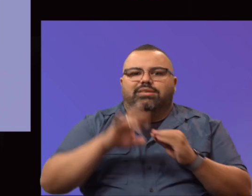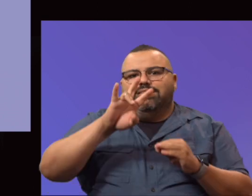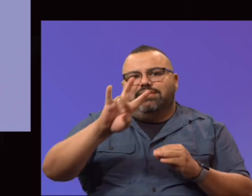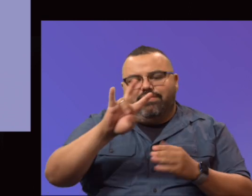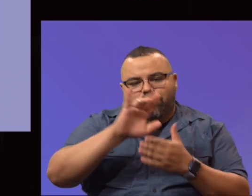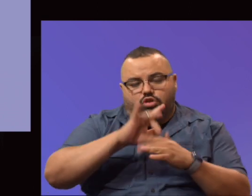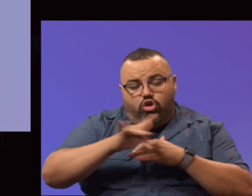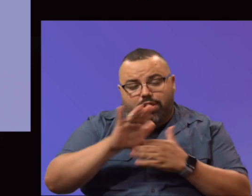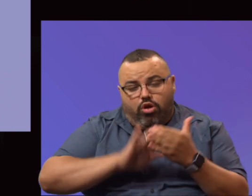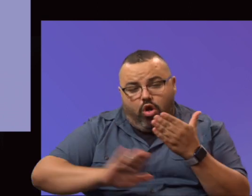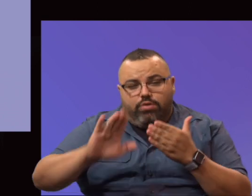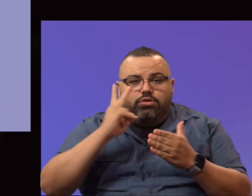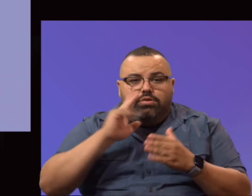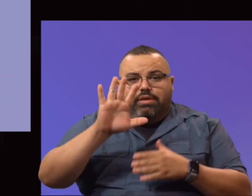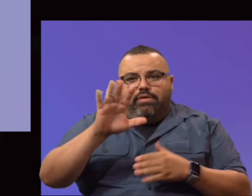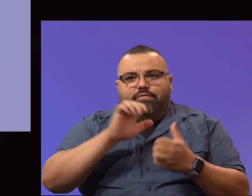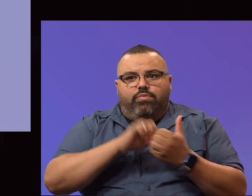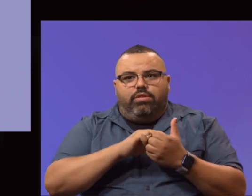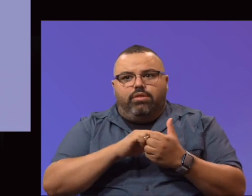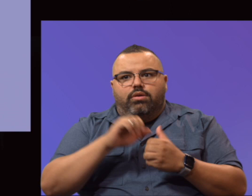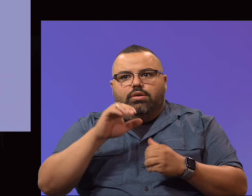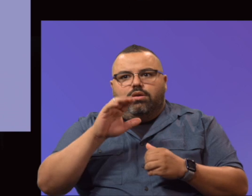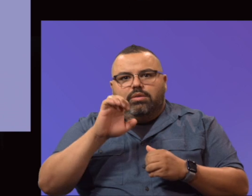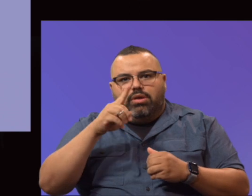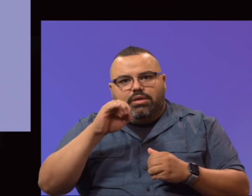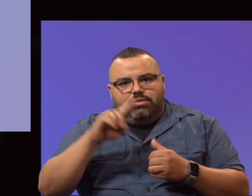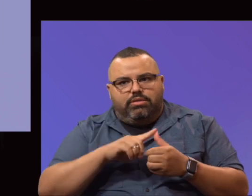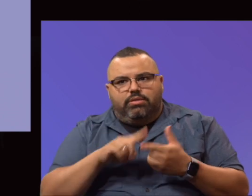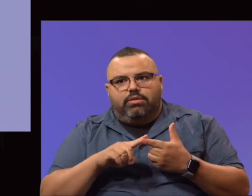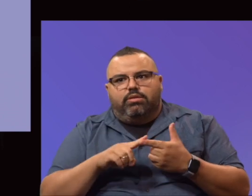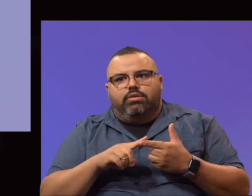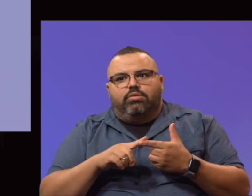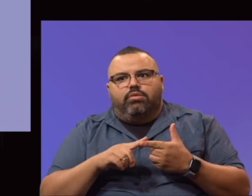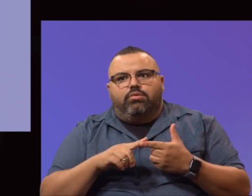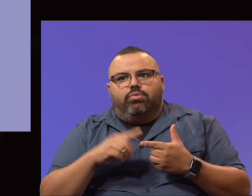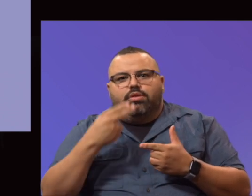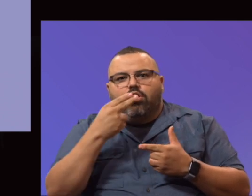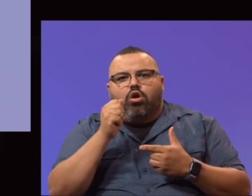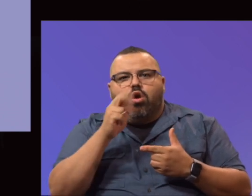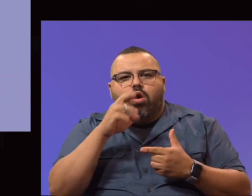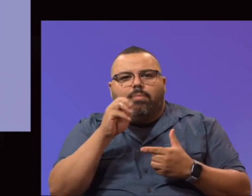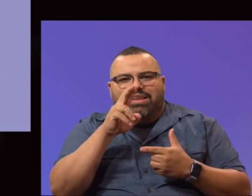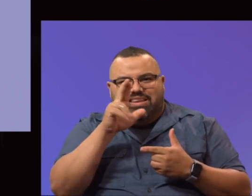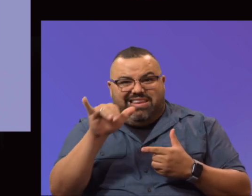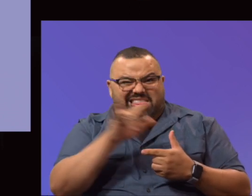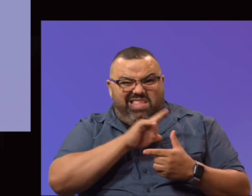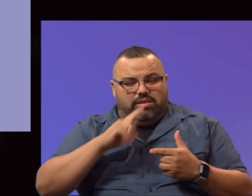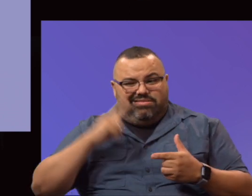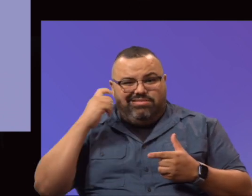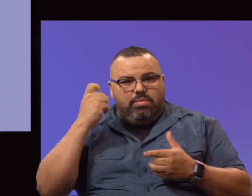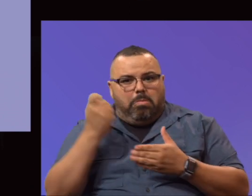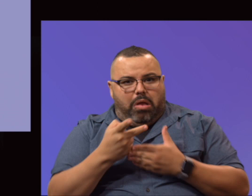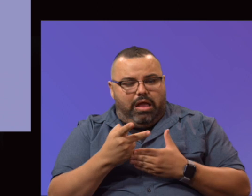early college high schools. You see five of them with El Paso ISD. We're doing one with Harmony. There was legislation passed that